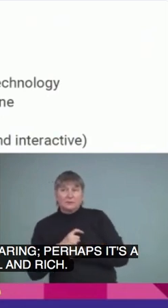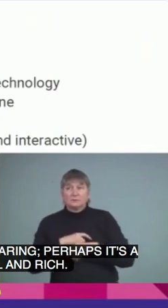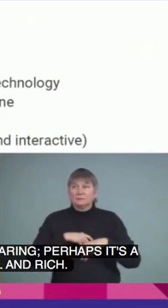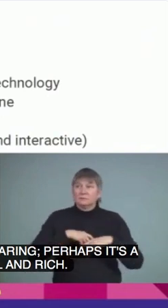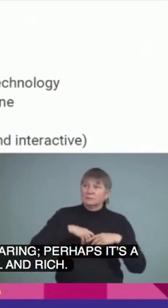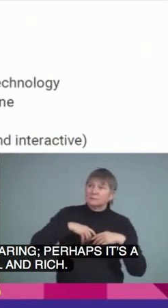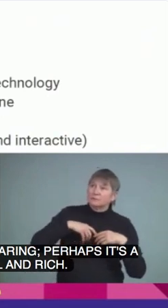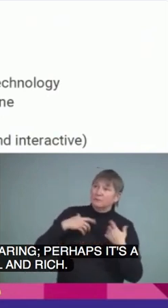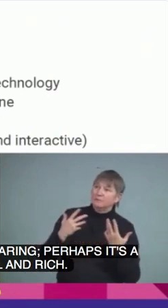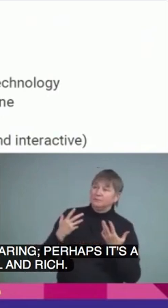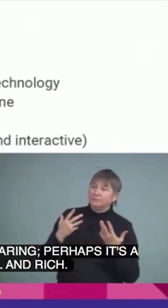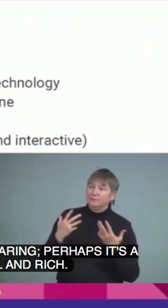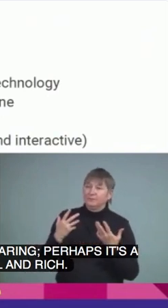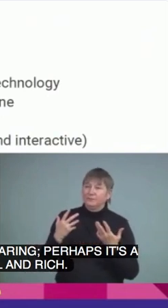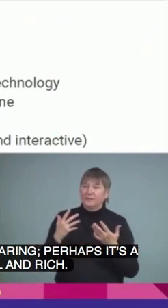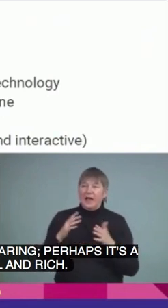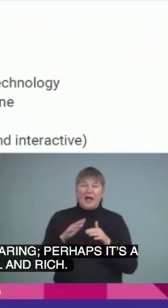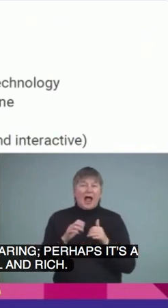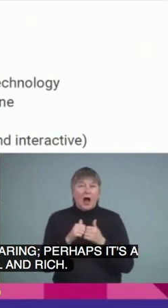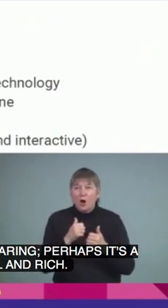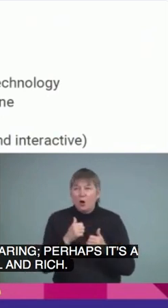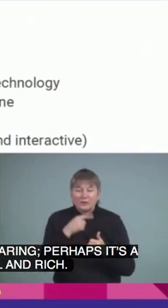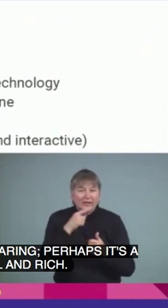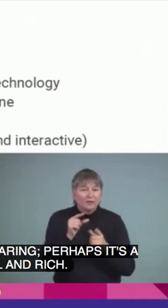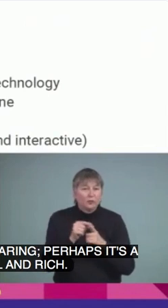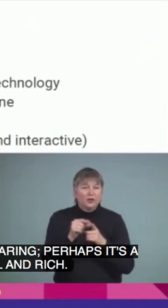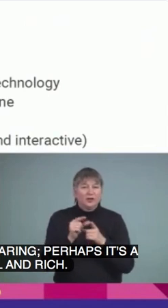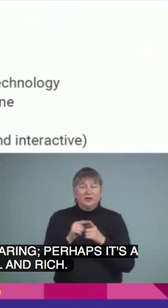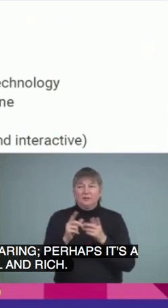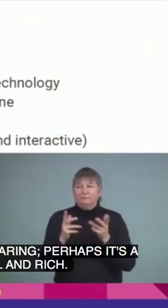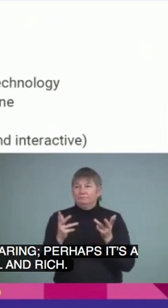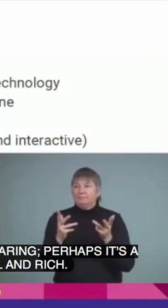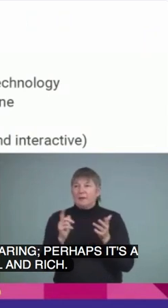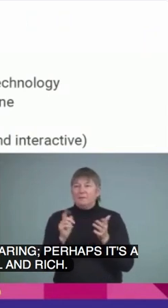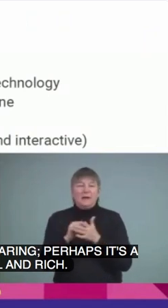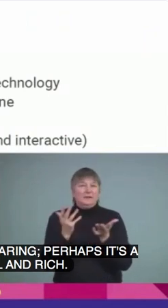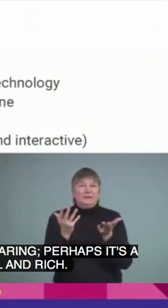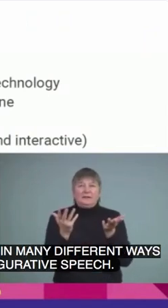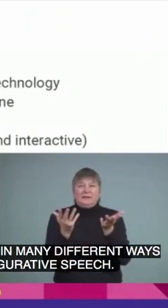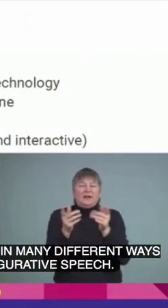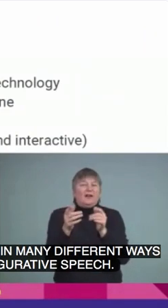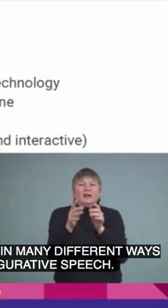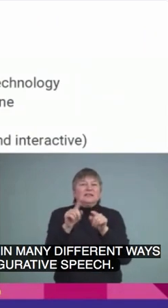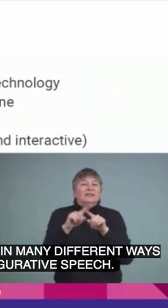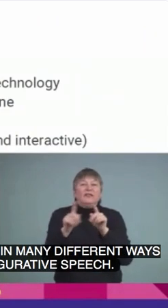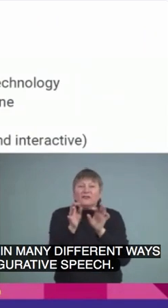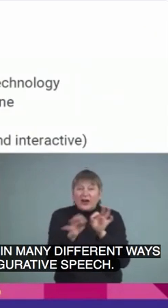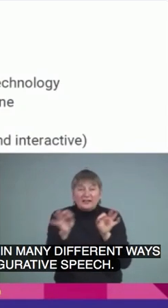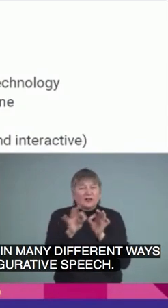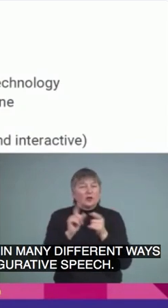how we say words, maybe figurative speech. So, and also importantly,